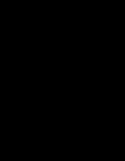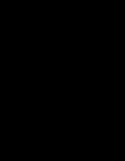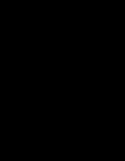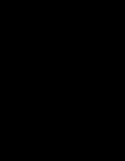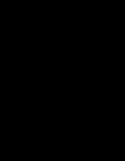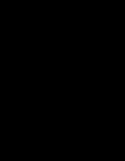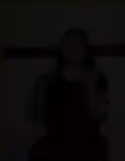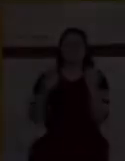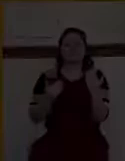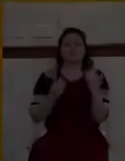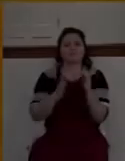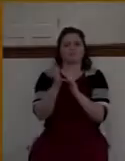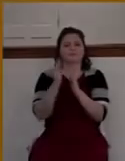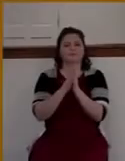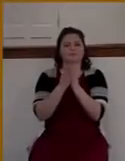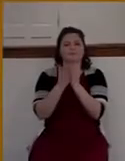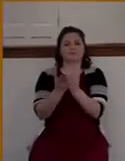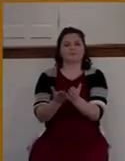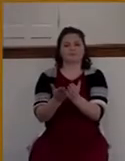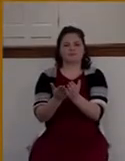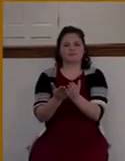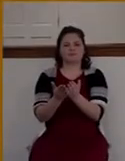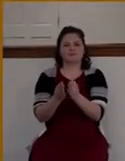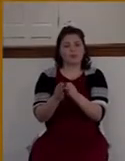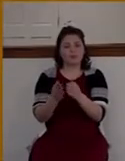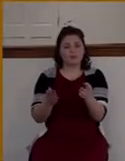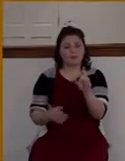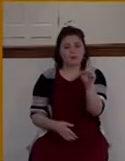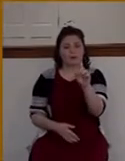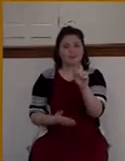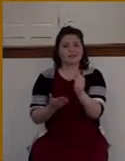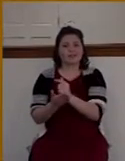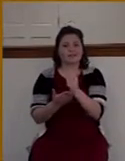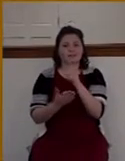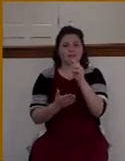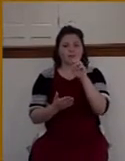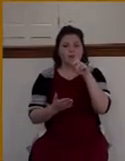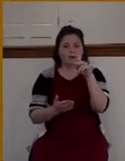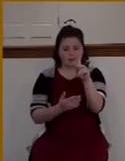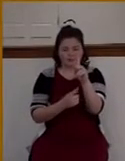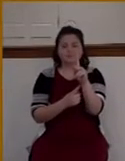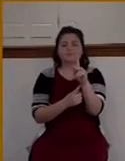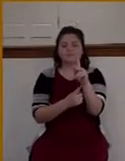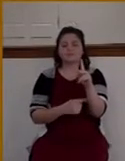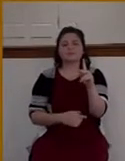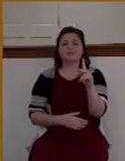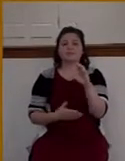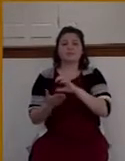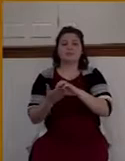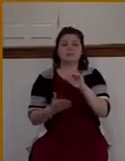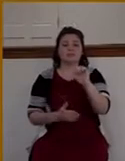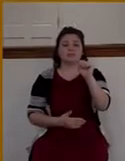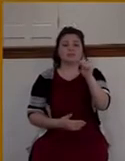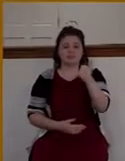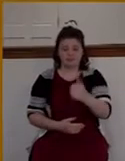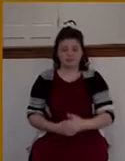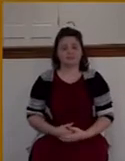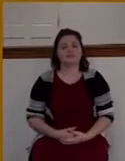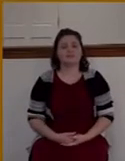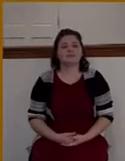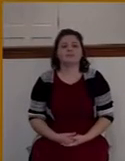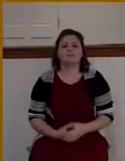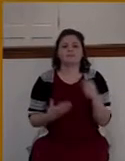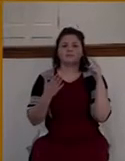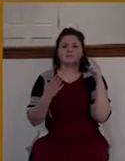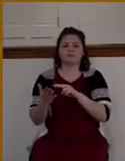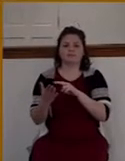Will you take God's Word, please, this morning and open to the Gospel of Mark. Open to the Gospel of Mark, chapter 10. And we're